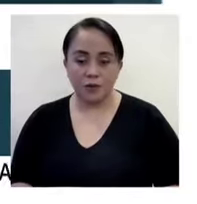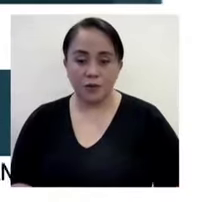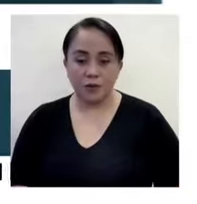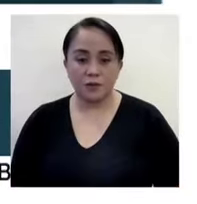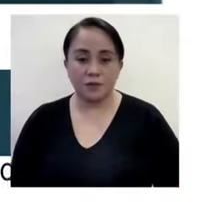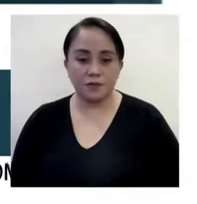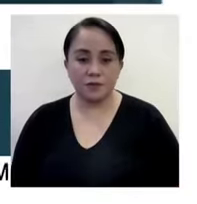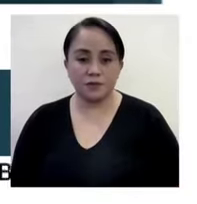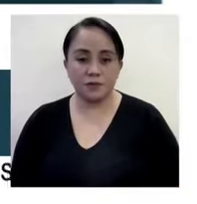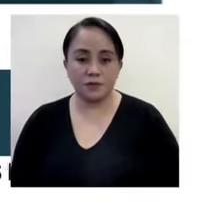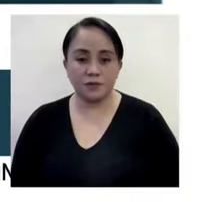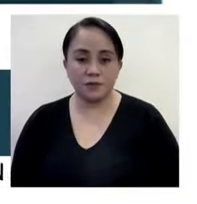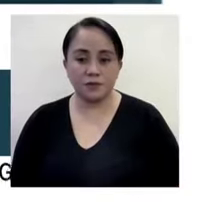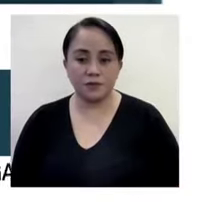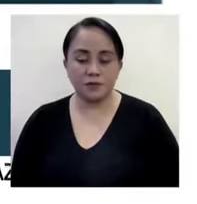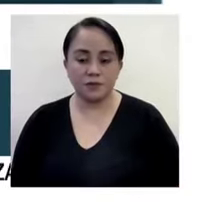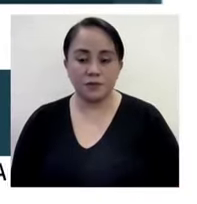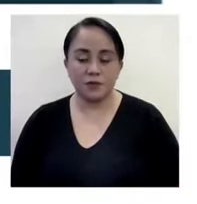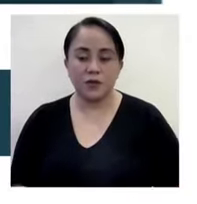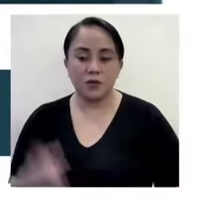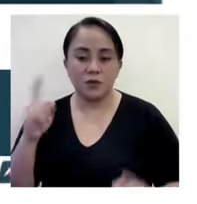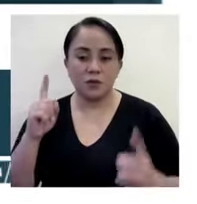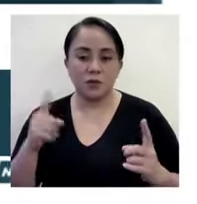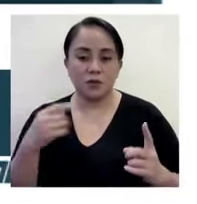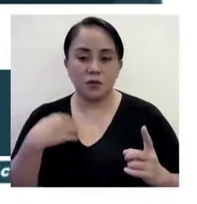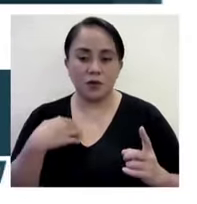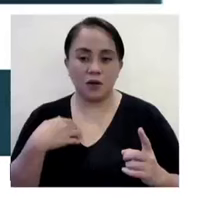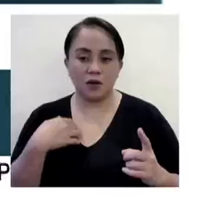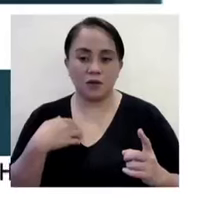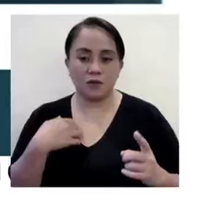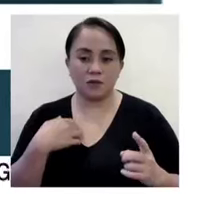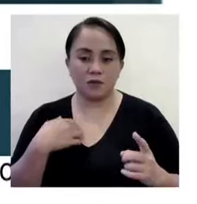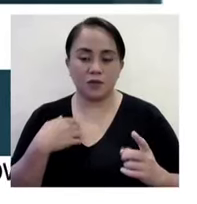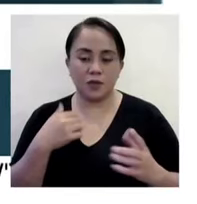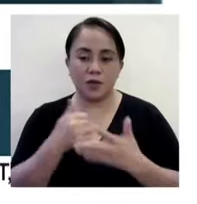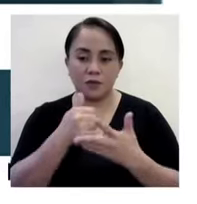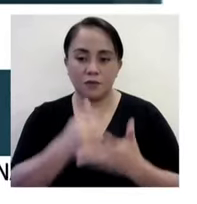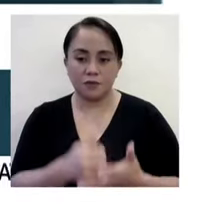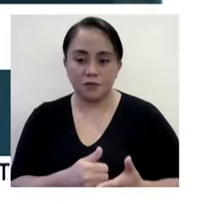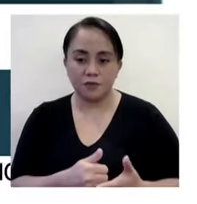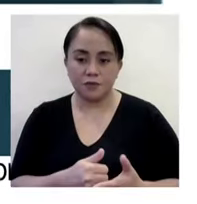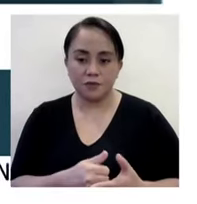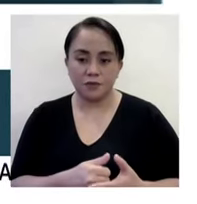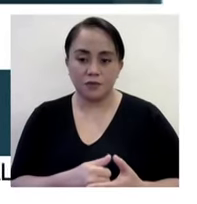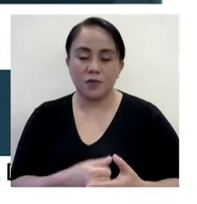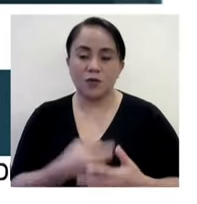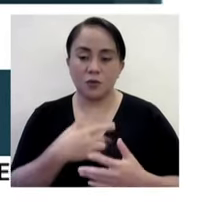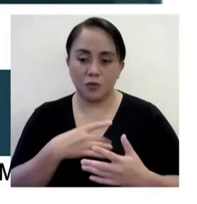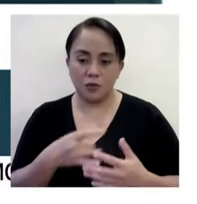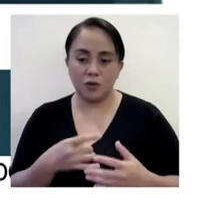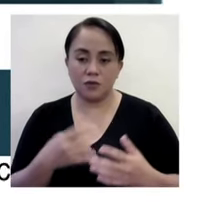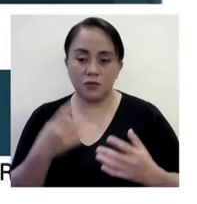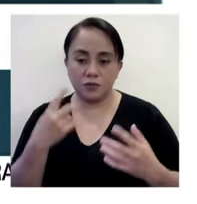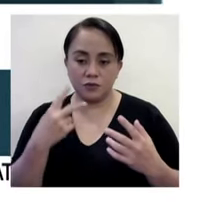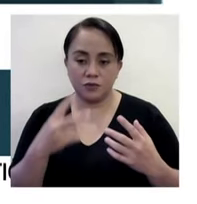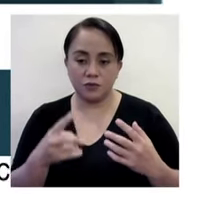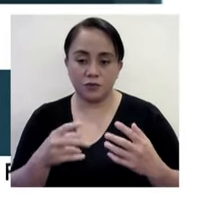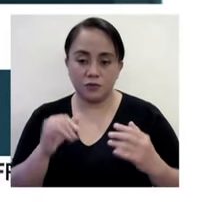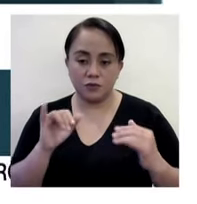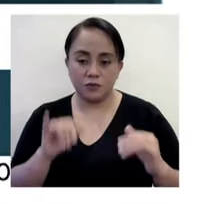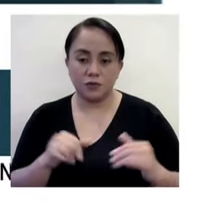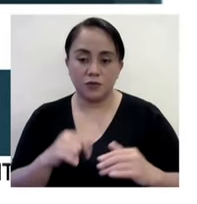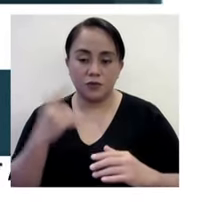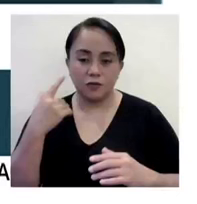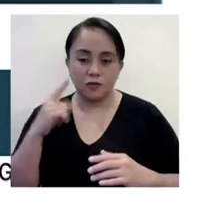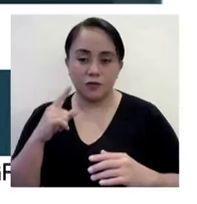reference now. Yeah. But if she wants to return to the Philippines, we'll certainly help her. I would like to think she'd like to spend Christmas in the